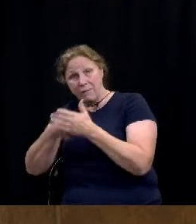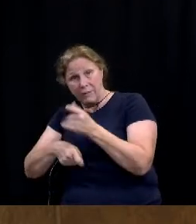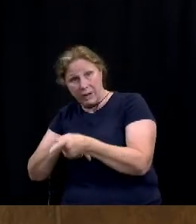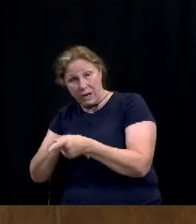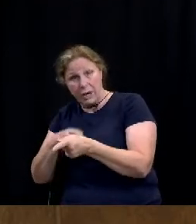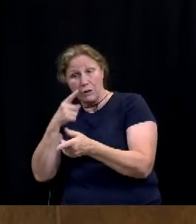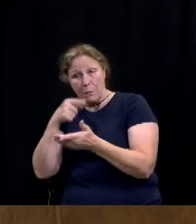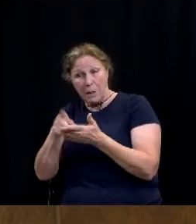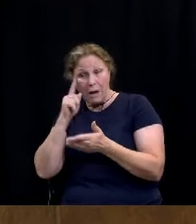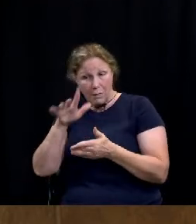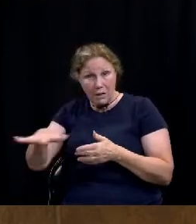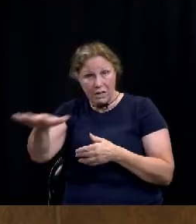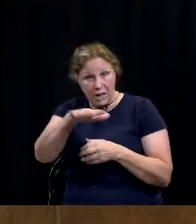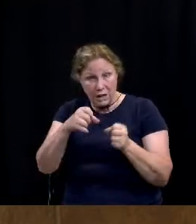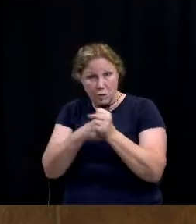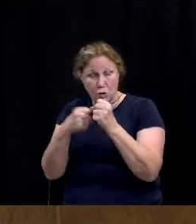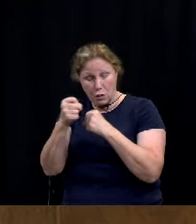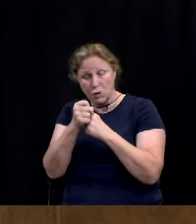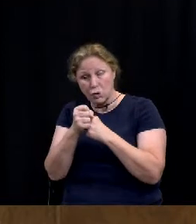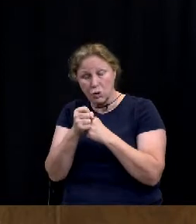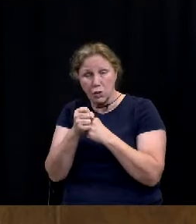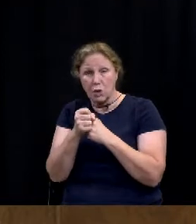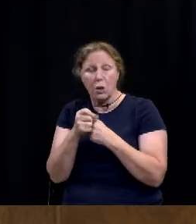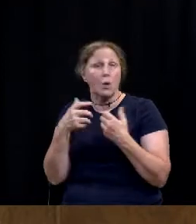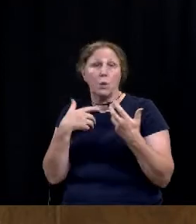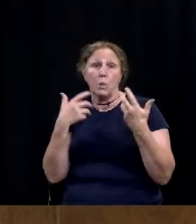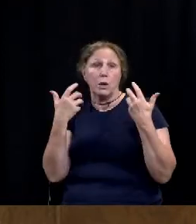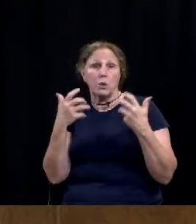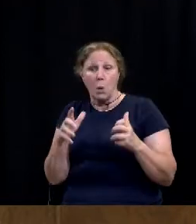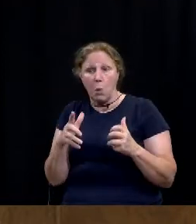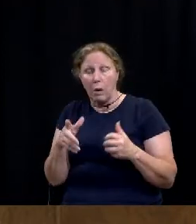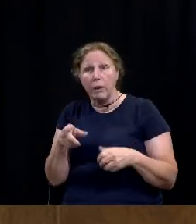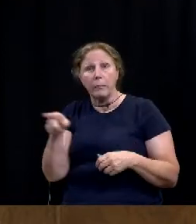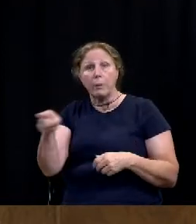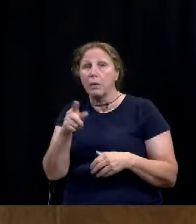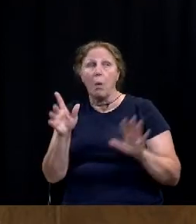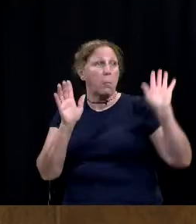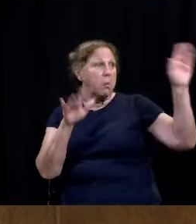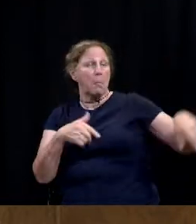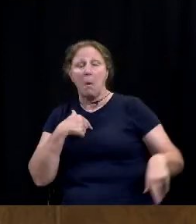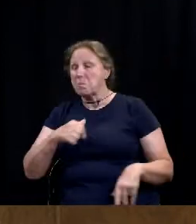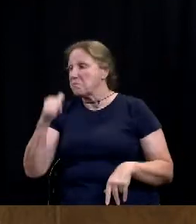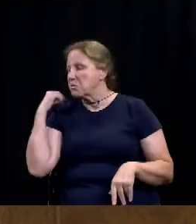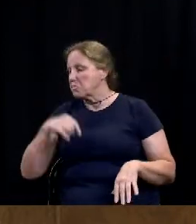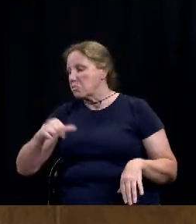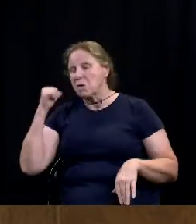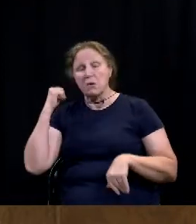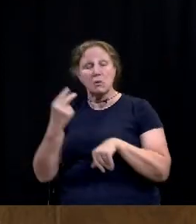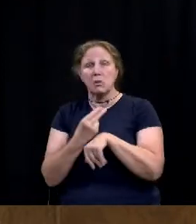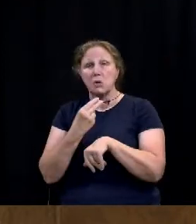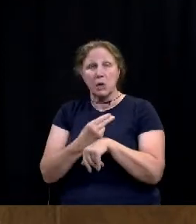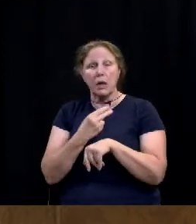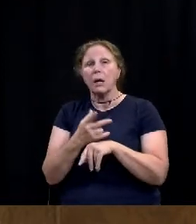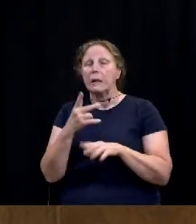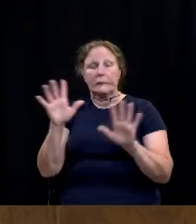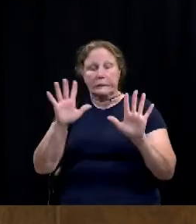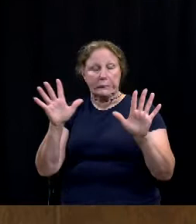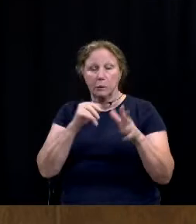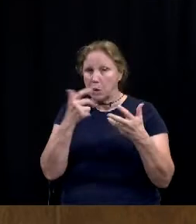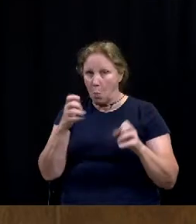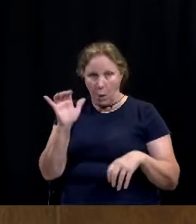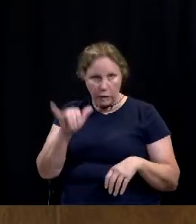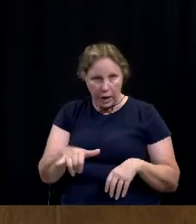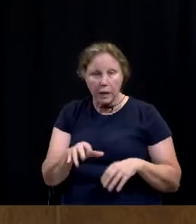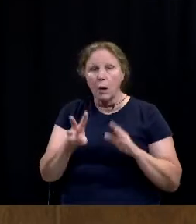infrastructure, we don't want to disincentivize development. That's a key part of what we're trying to do here in Waco